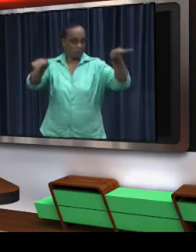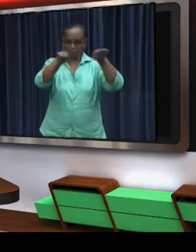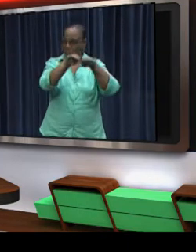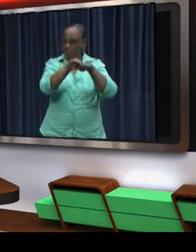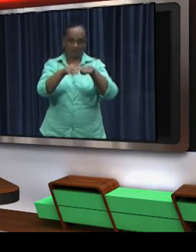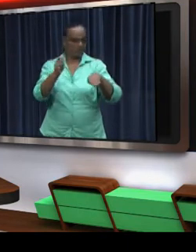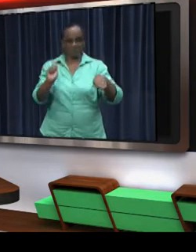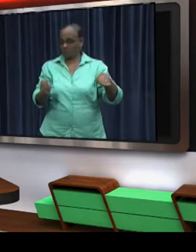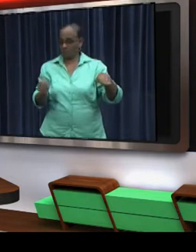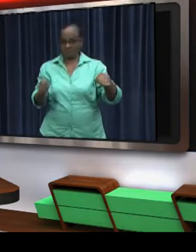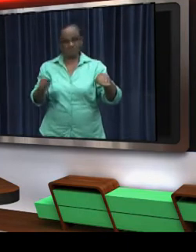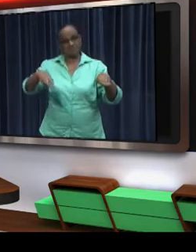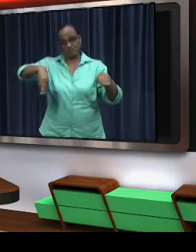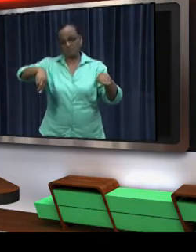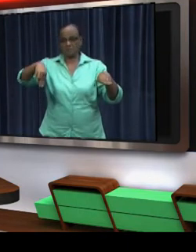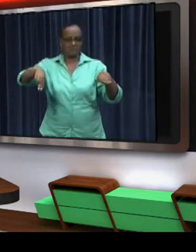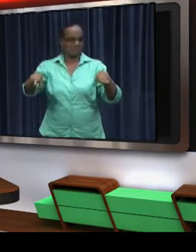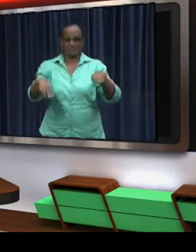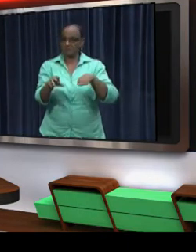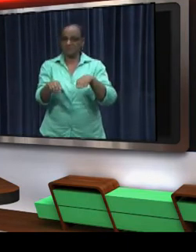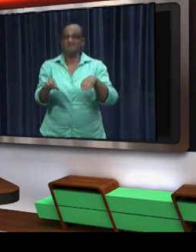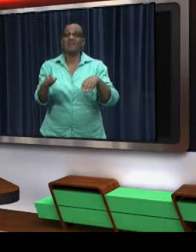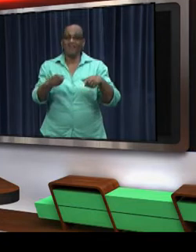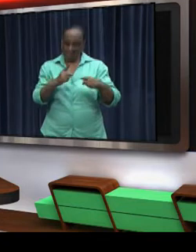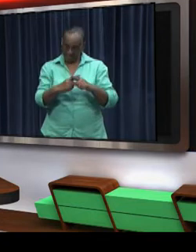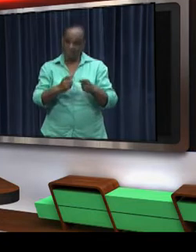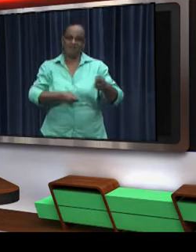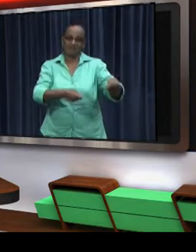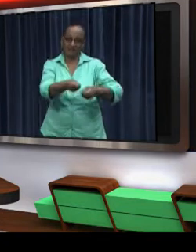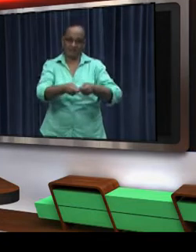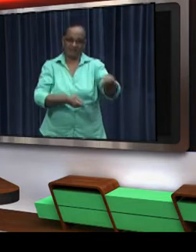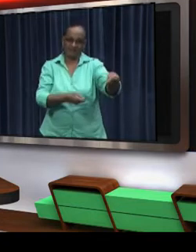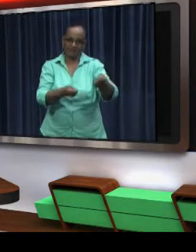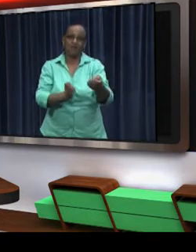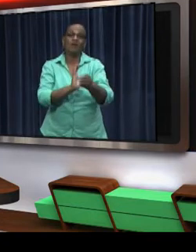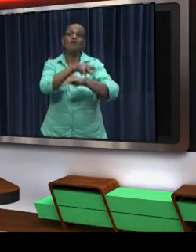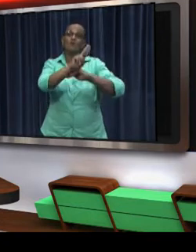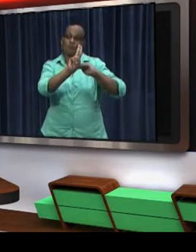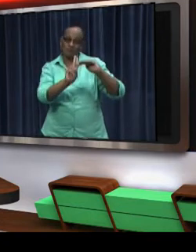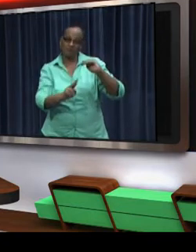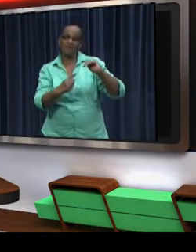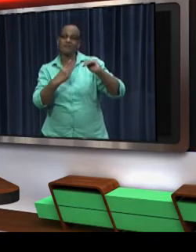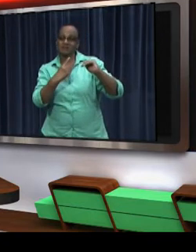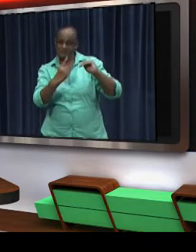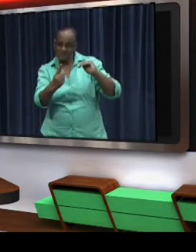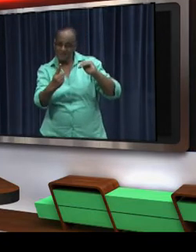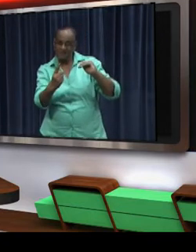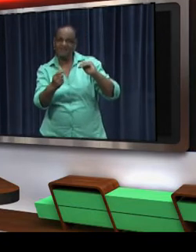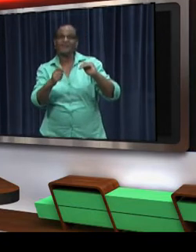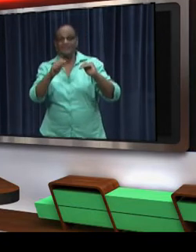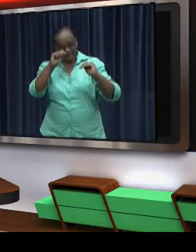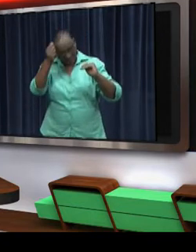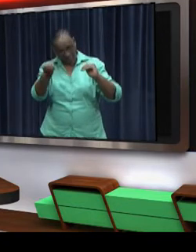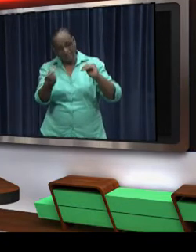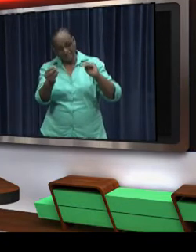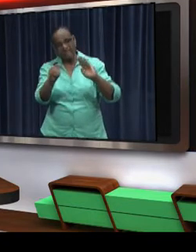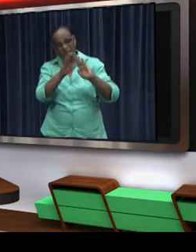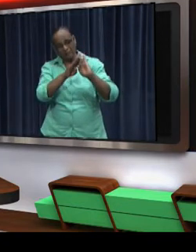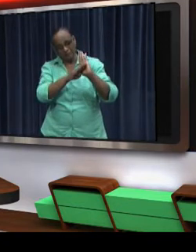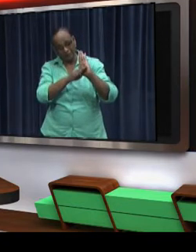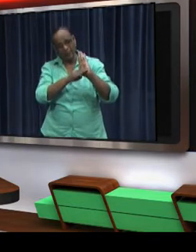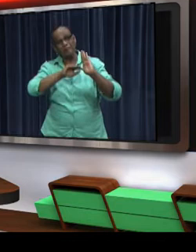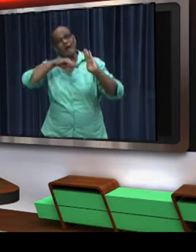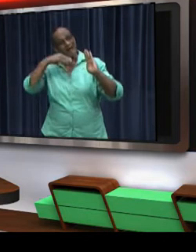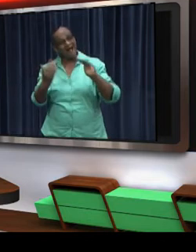Marcelino Nerkus, made with the government. The government indicated that the revaluation program that